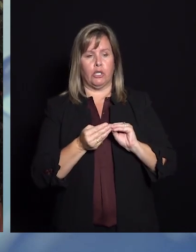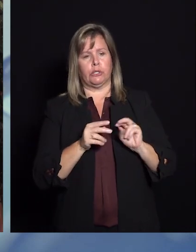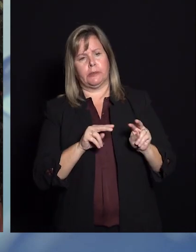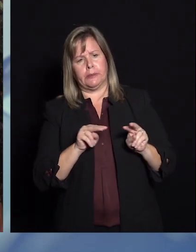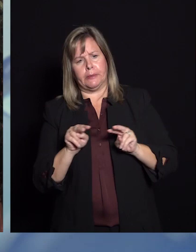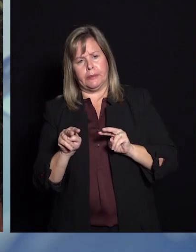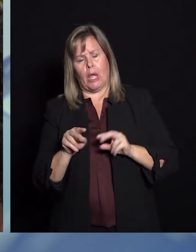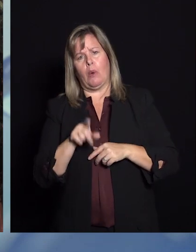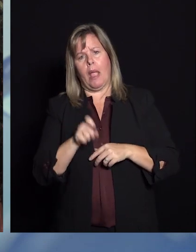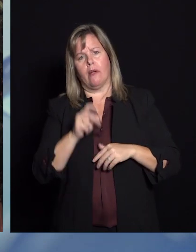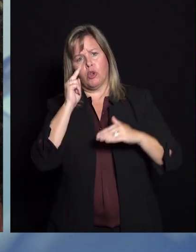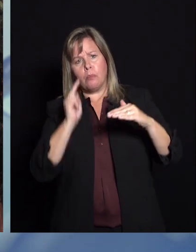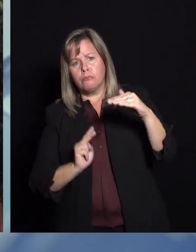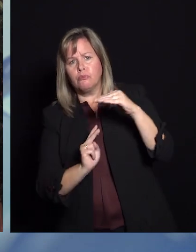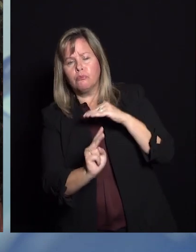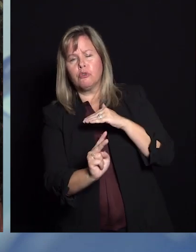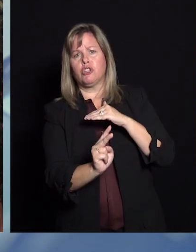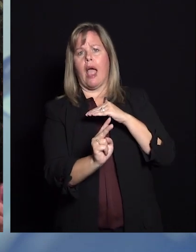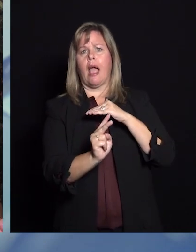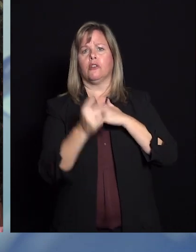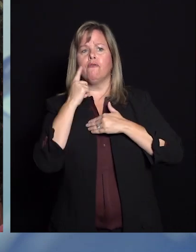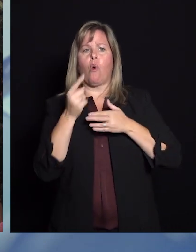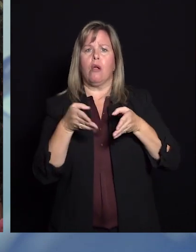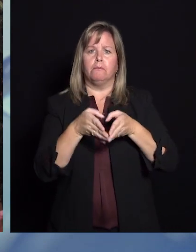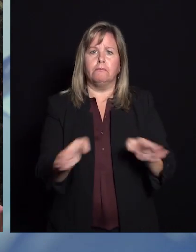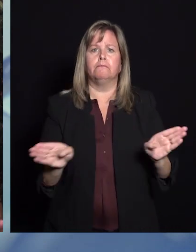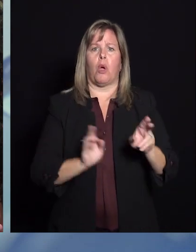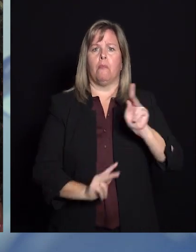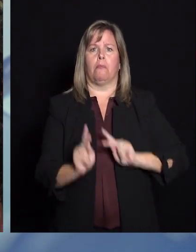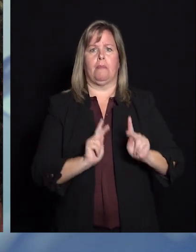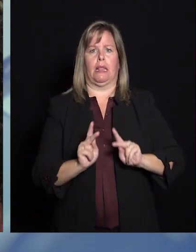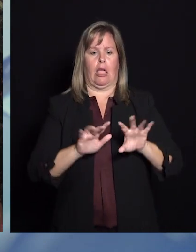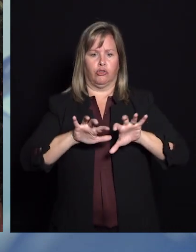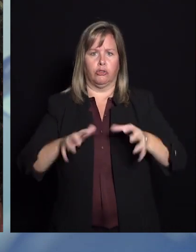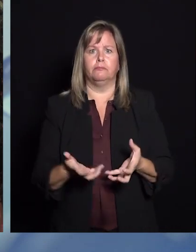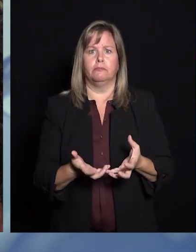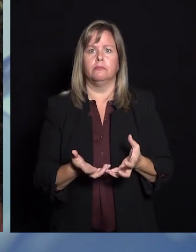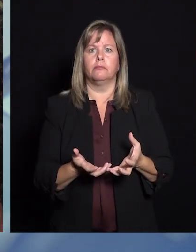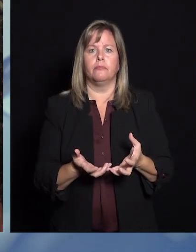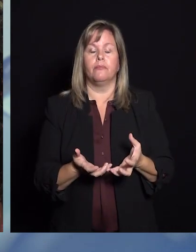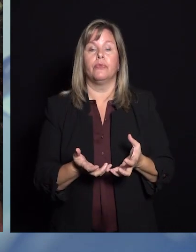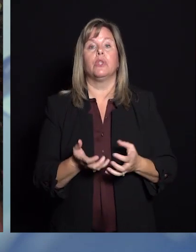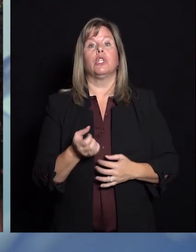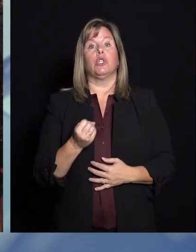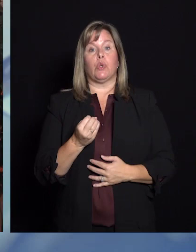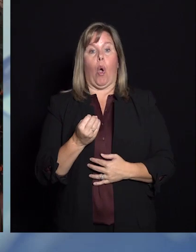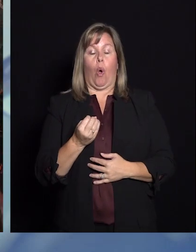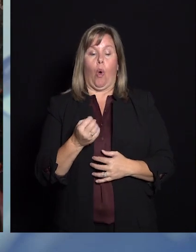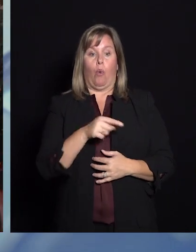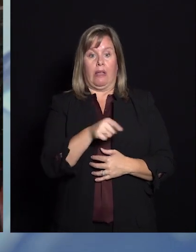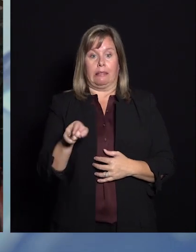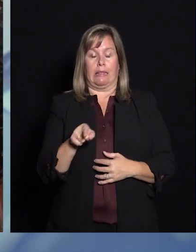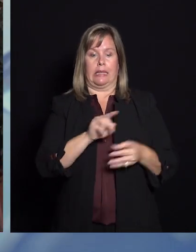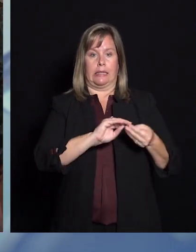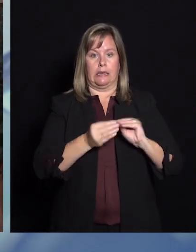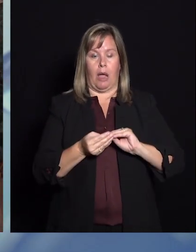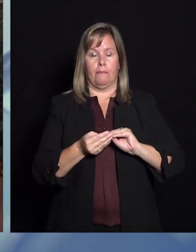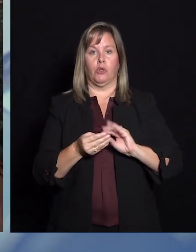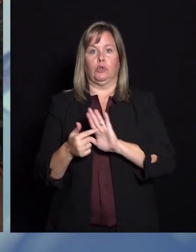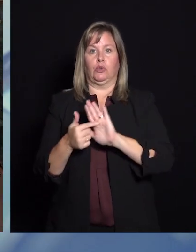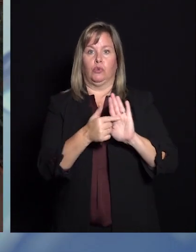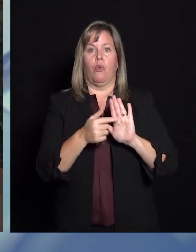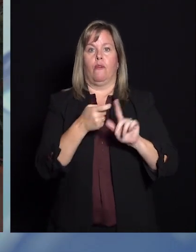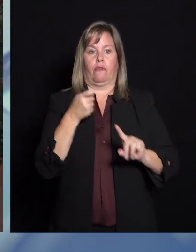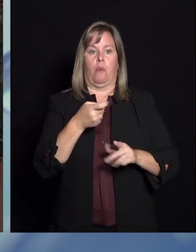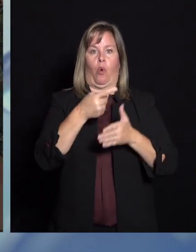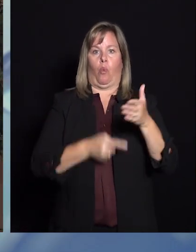it's important for us to project them over the population that we're caring about. And so I've run these numbers based on